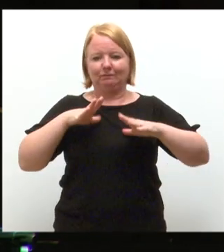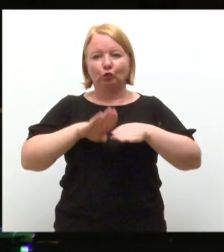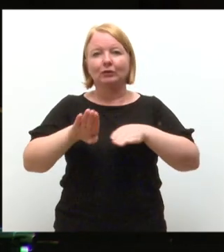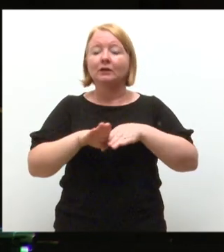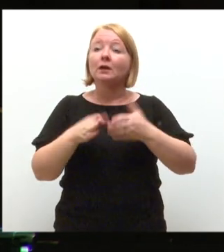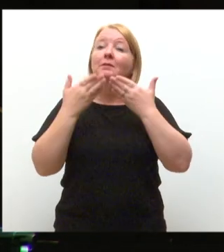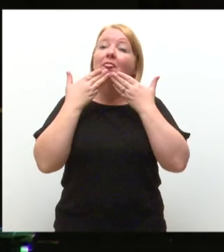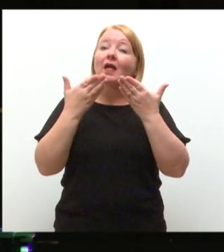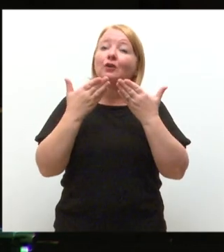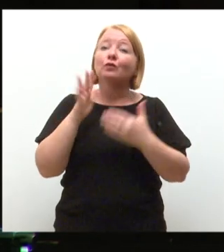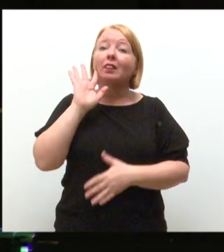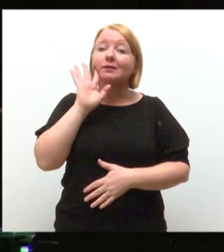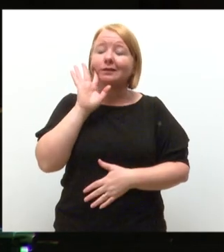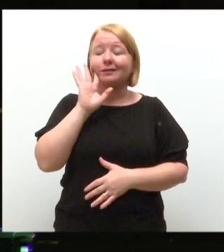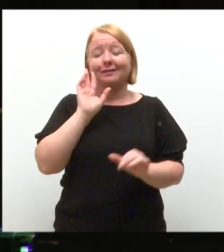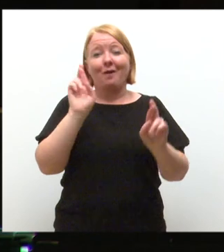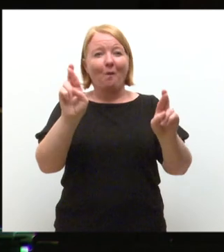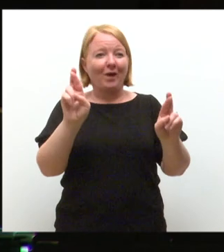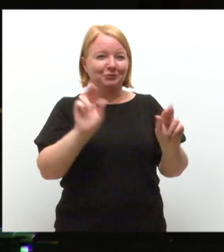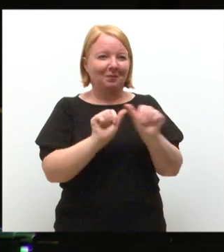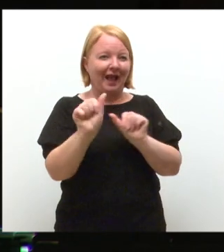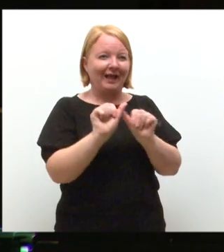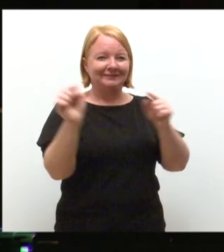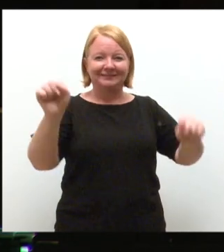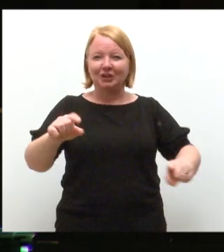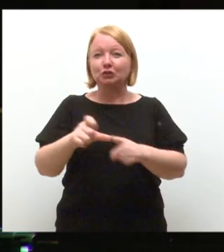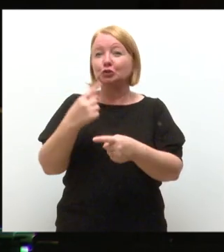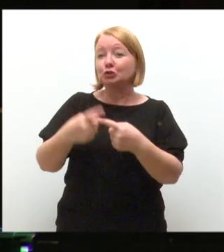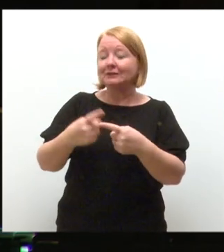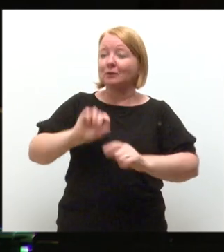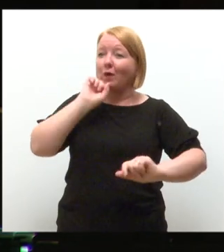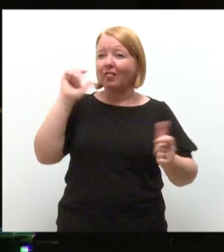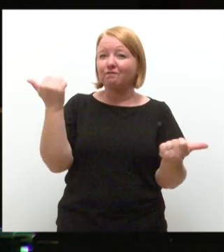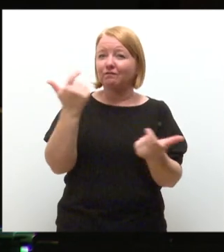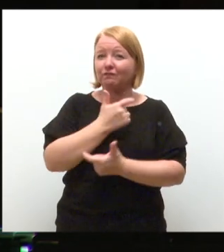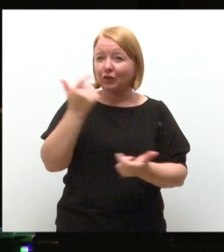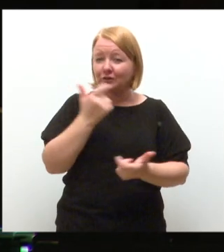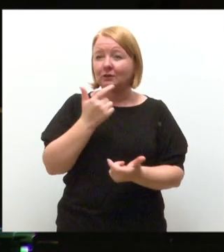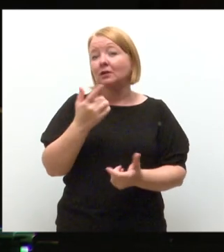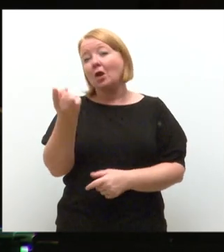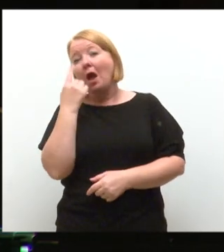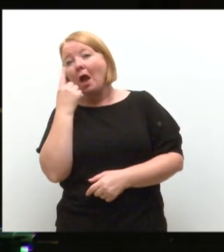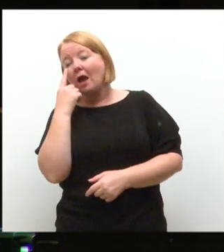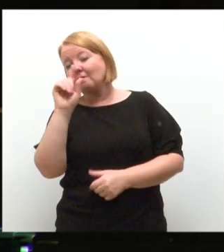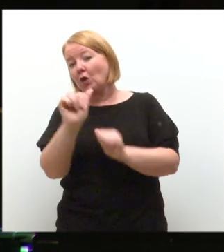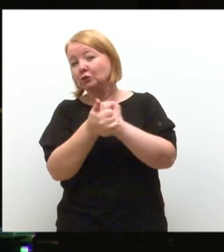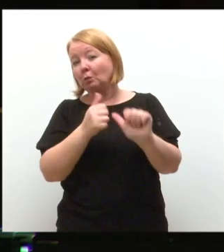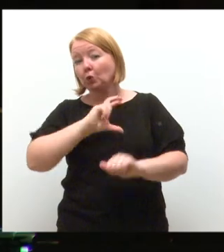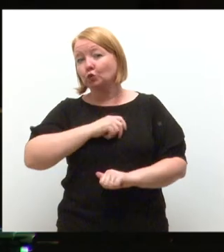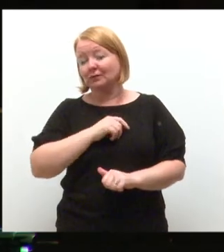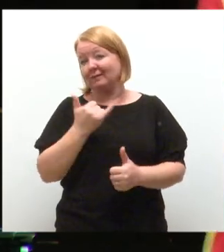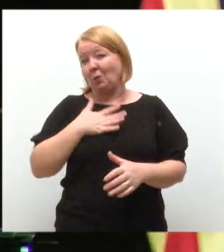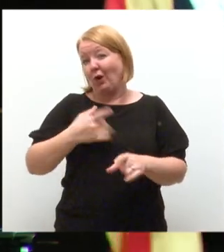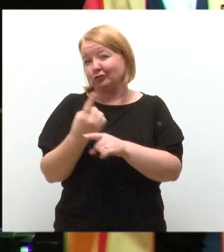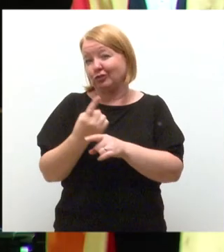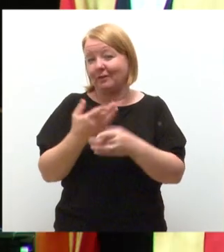like to thank you all for listening. I'd like to wish you all the best for your time here in Dundee. know you have a great fun and pop into the sports union if you ever fancy a chat. Thank